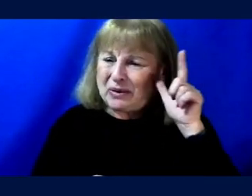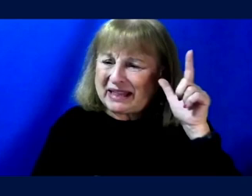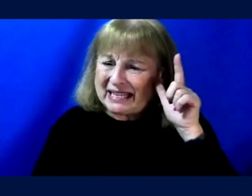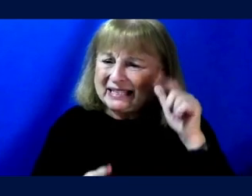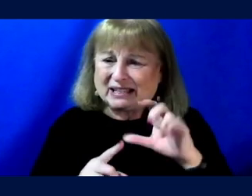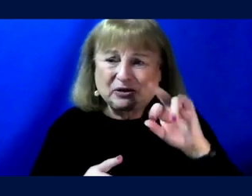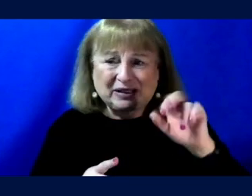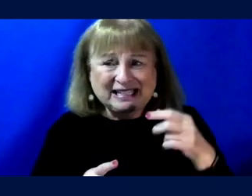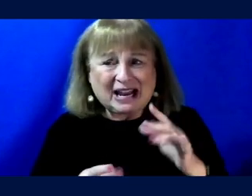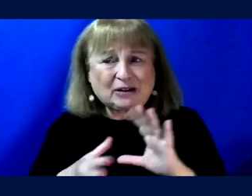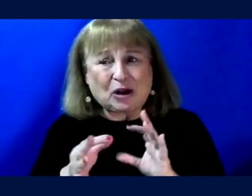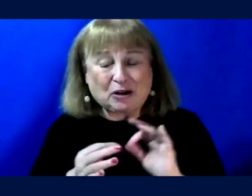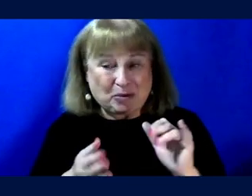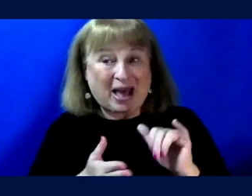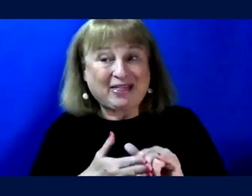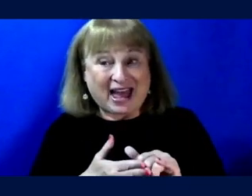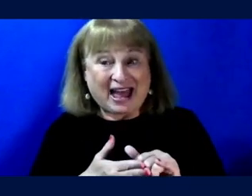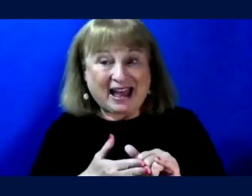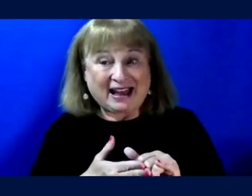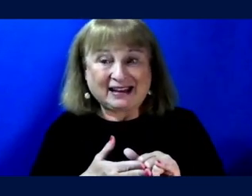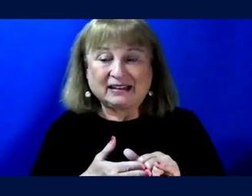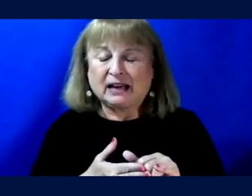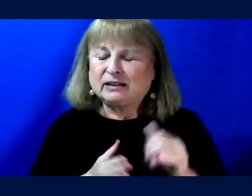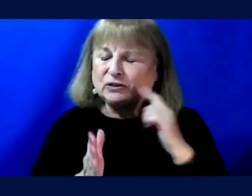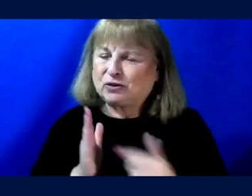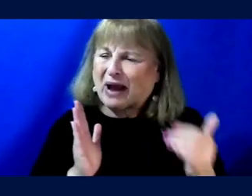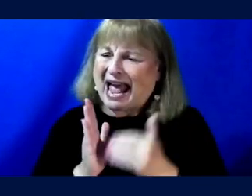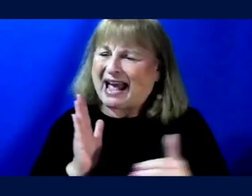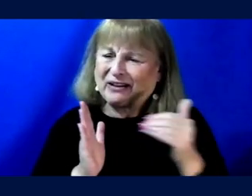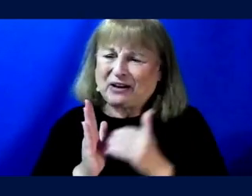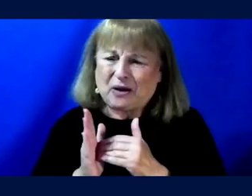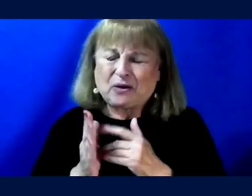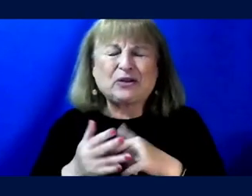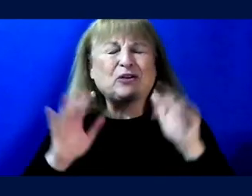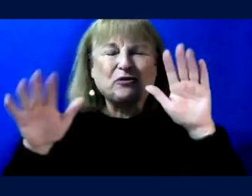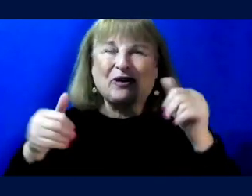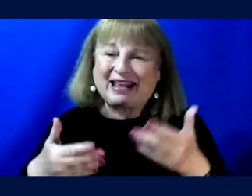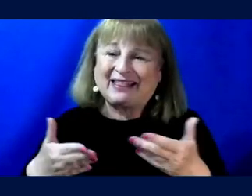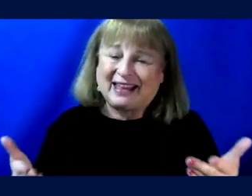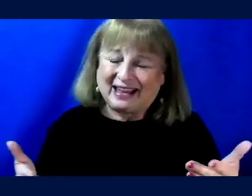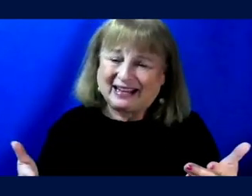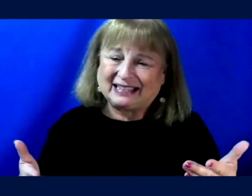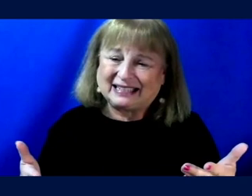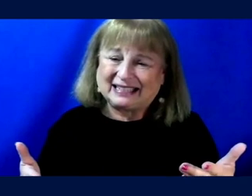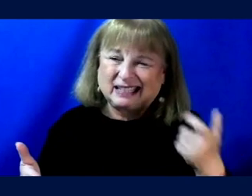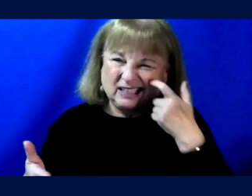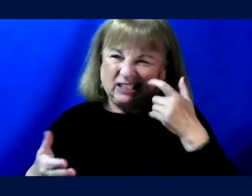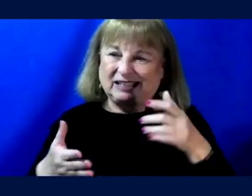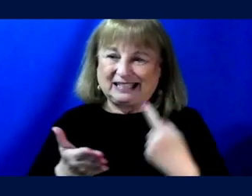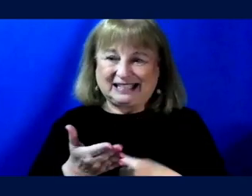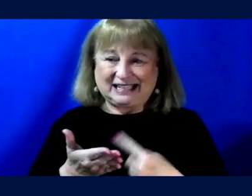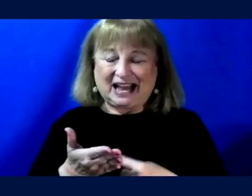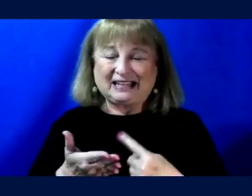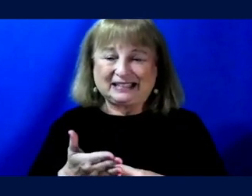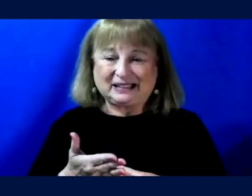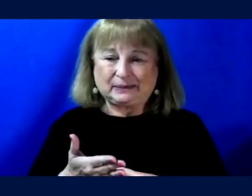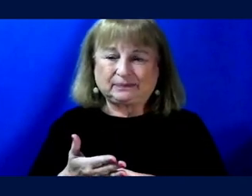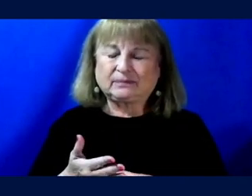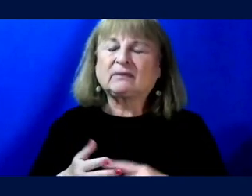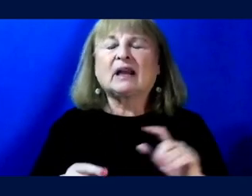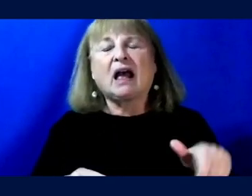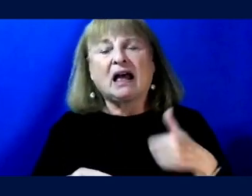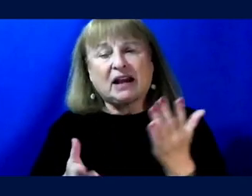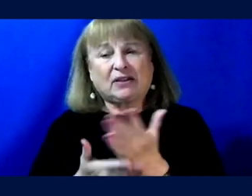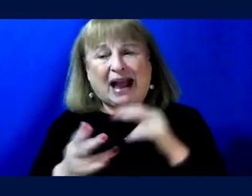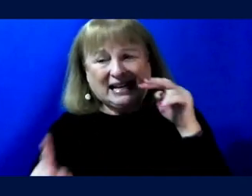to Sarah talk about that and, and just echo all of the great things that was, that were discussed. But another